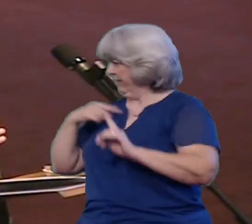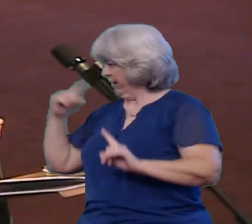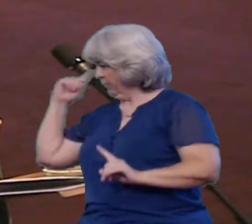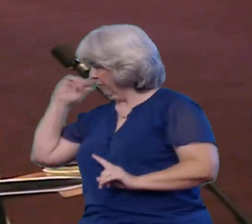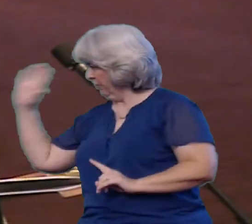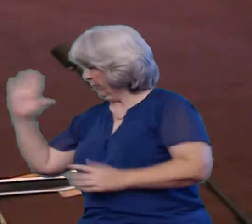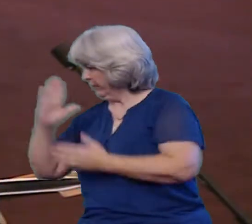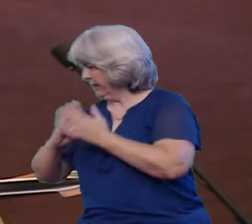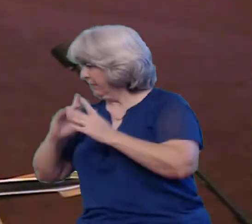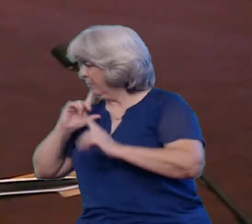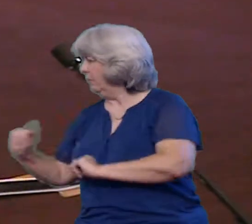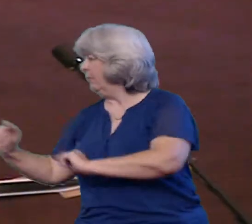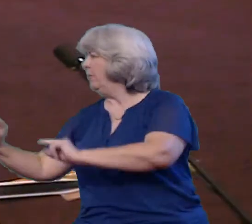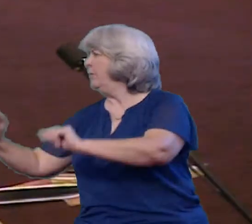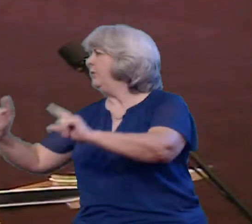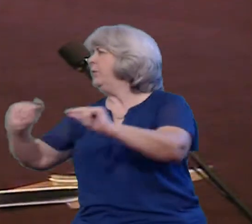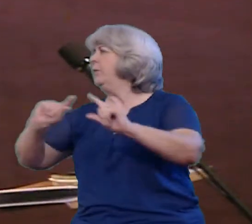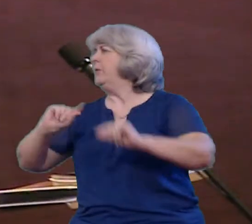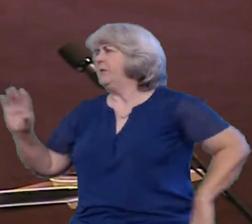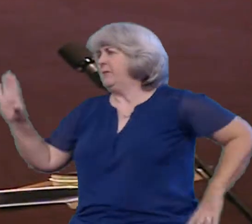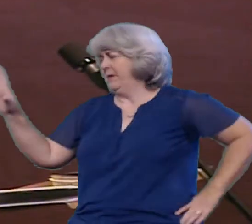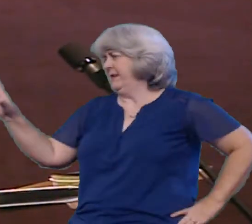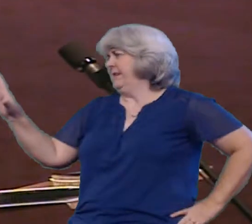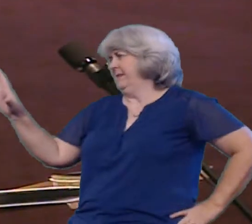since I've been gone So let me address those real quick